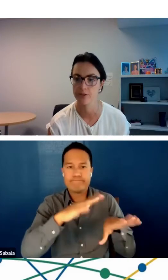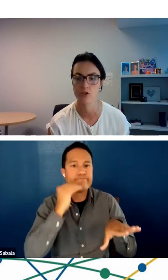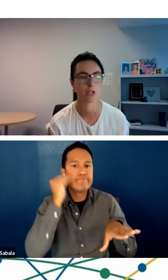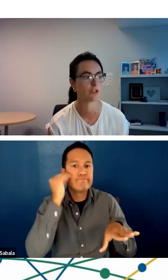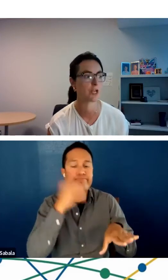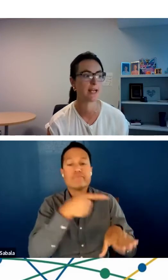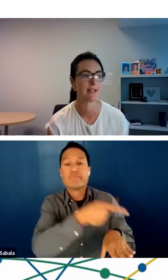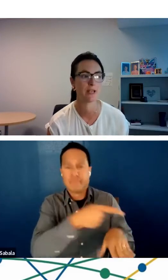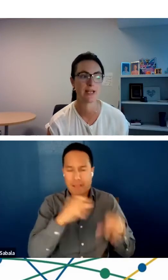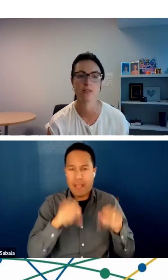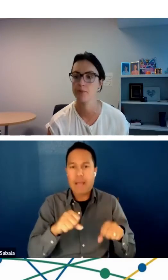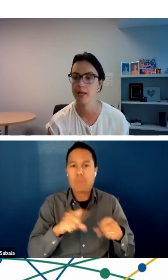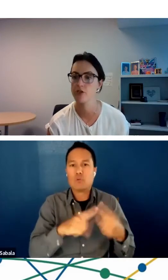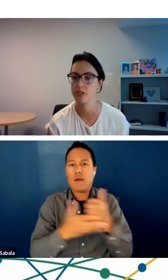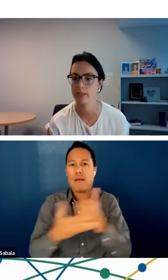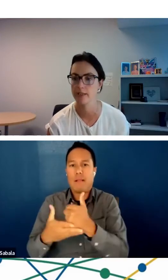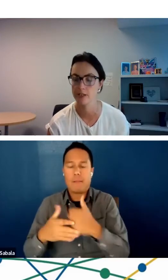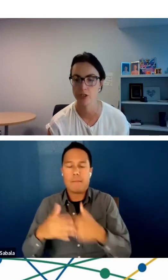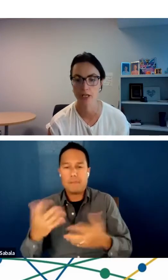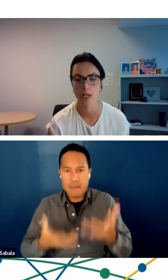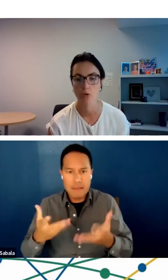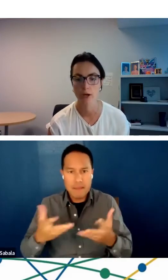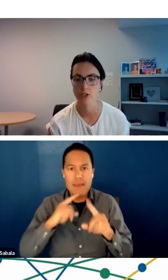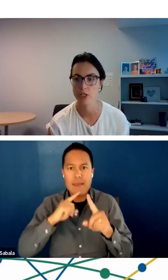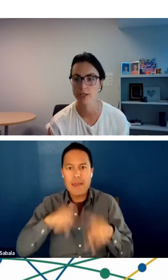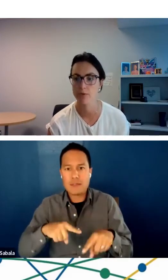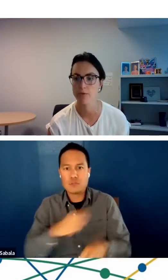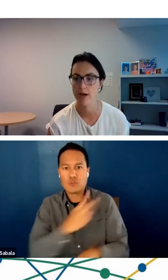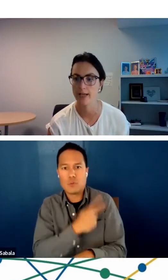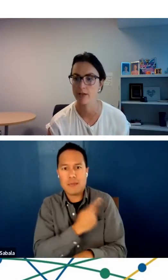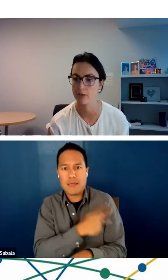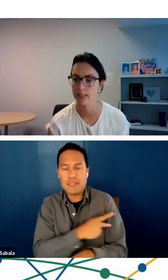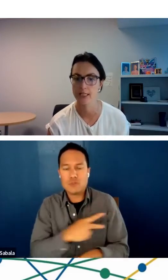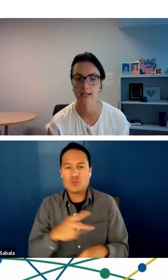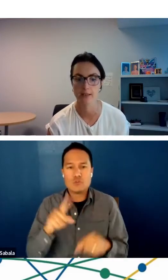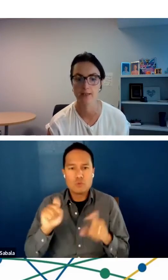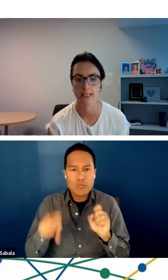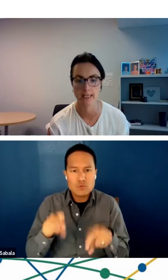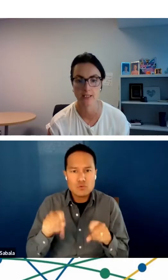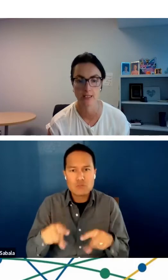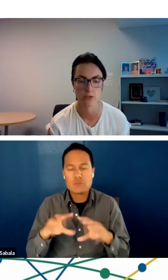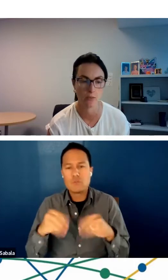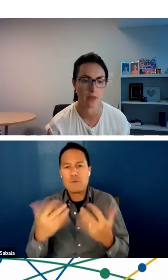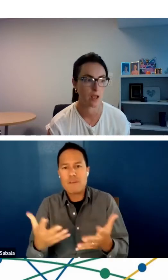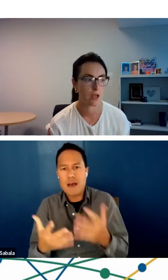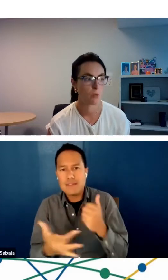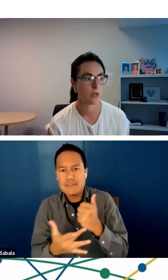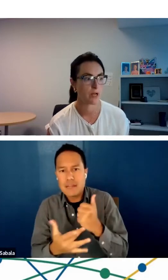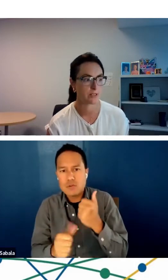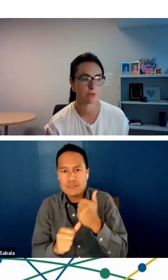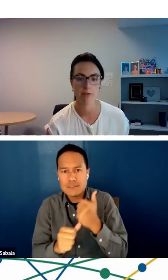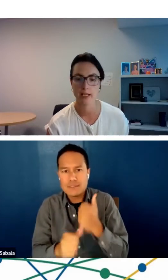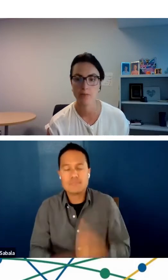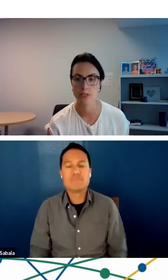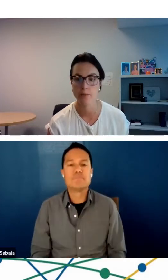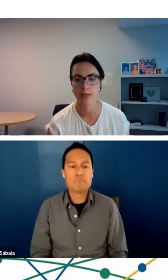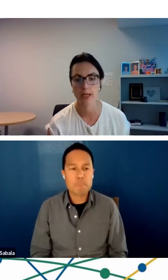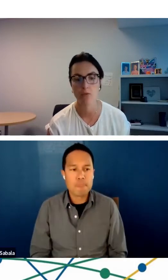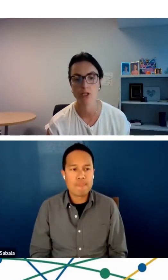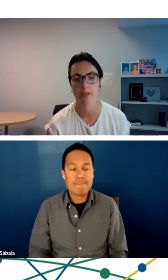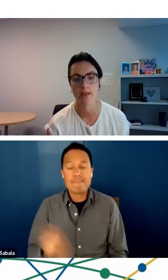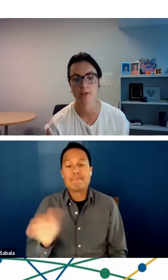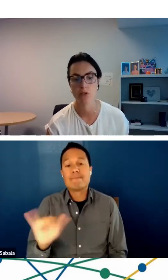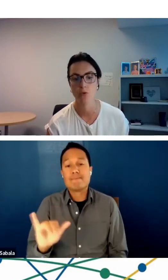telehealth infrastructure and to answer patient and clinician questions and provide early technical assistance. We also developed